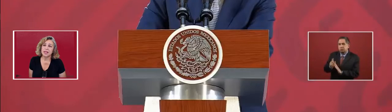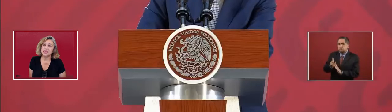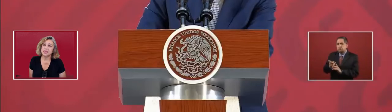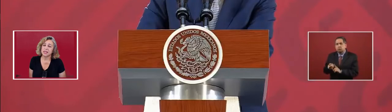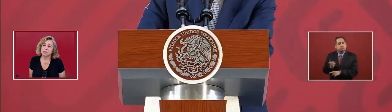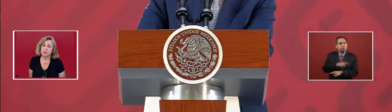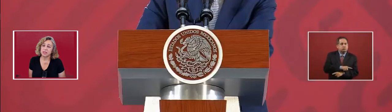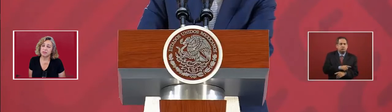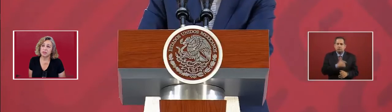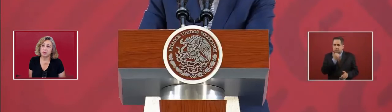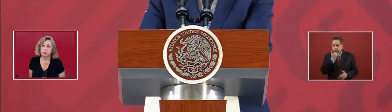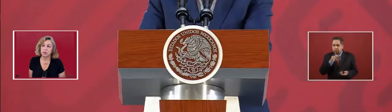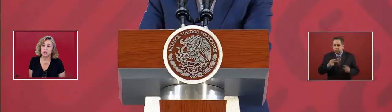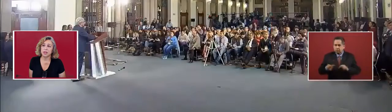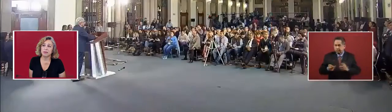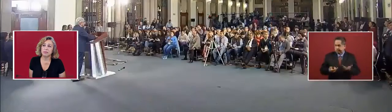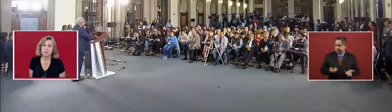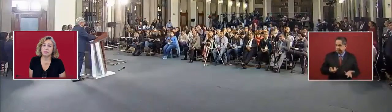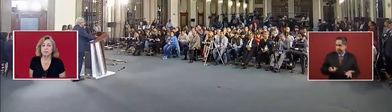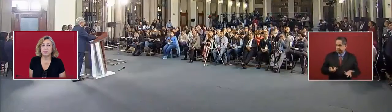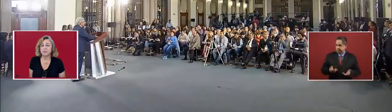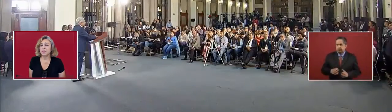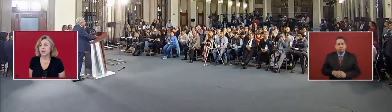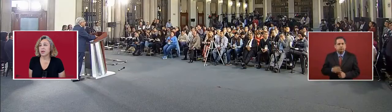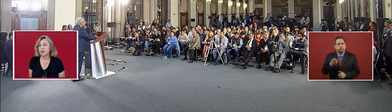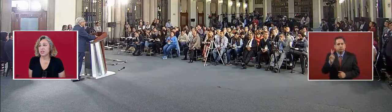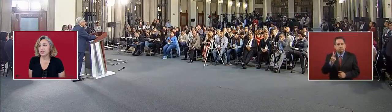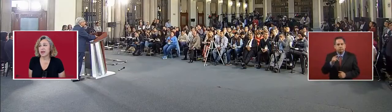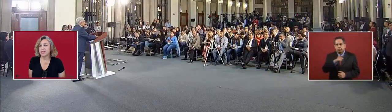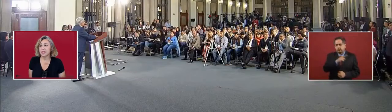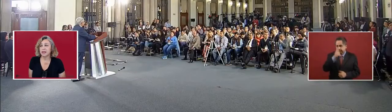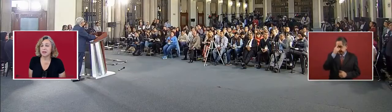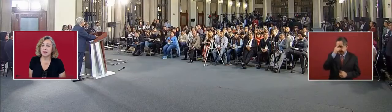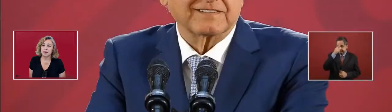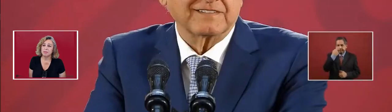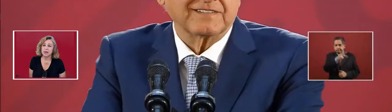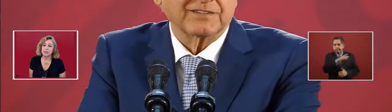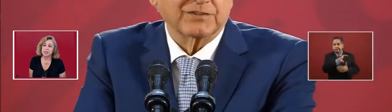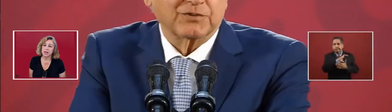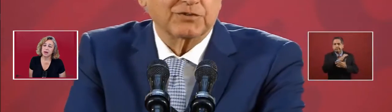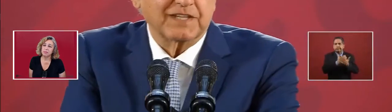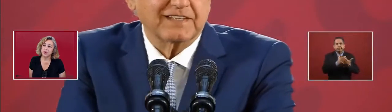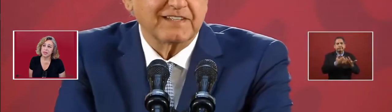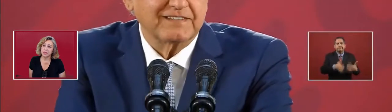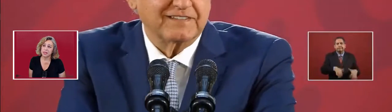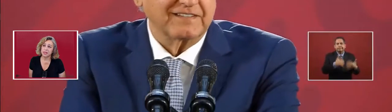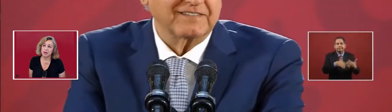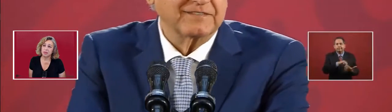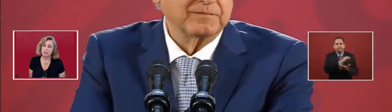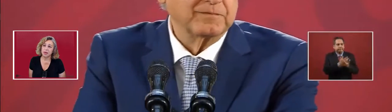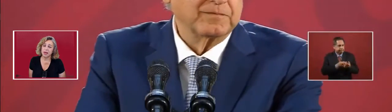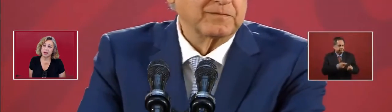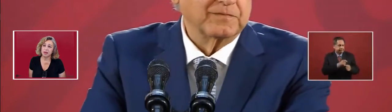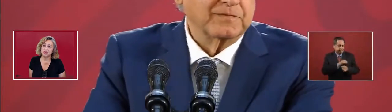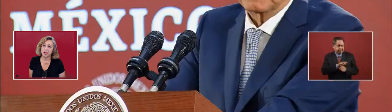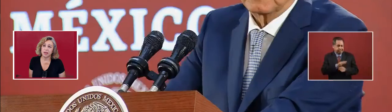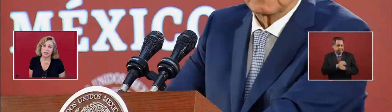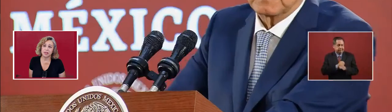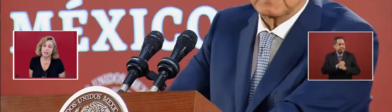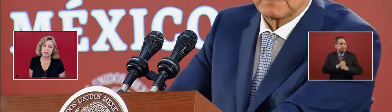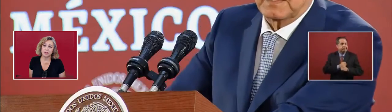it's the least expensive to pull it from or extract it. But it was the companies that were being